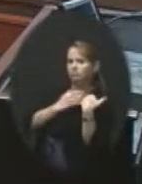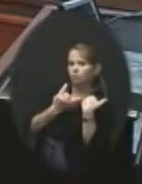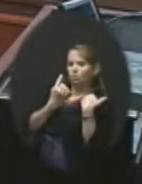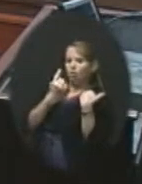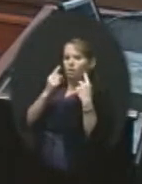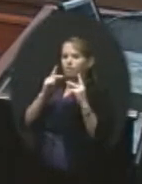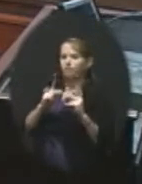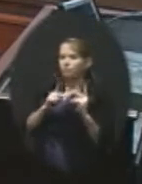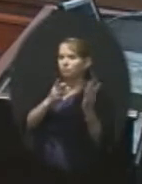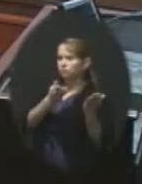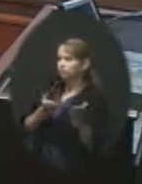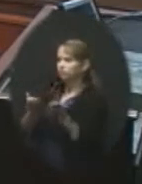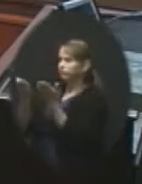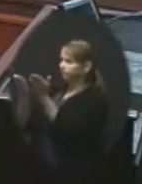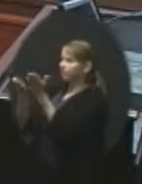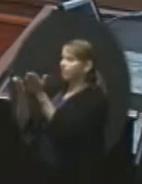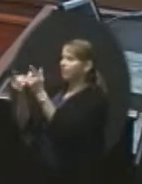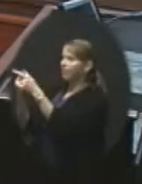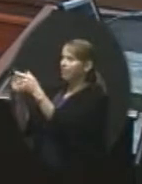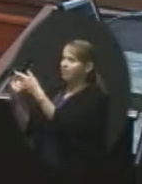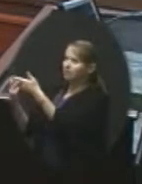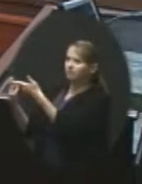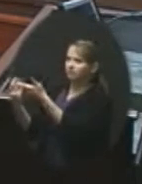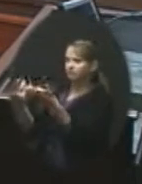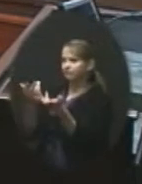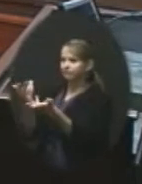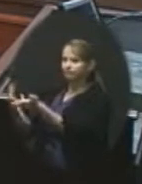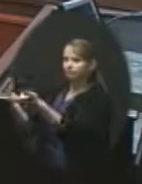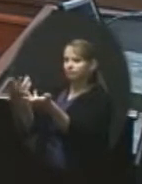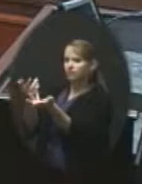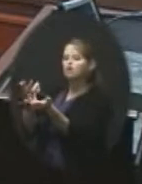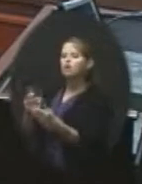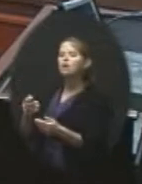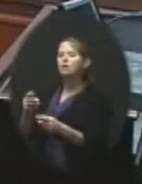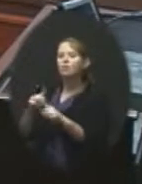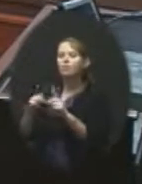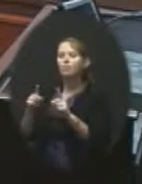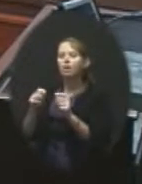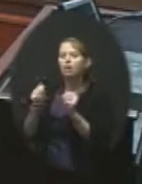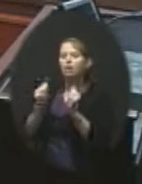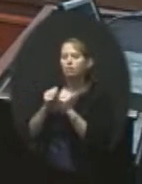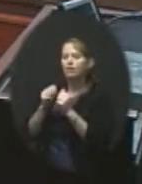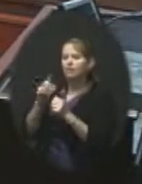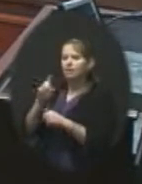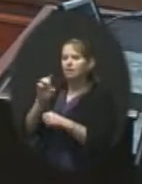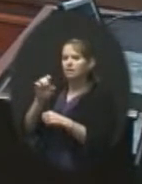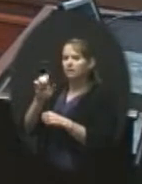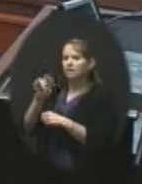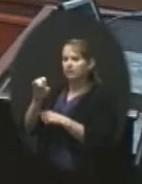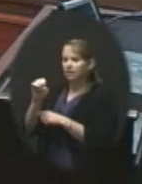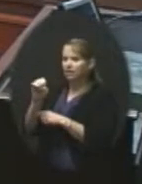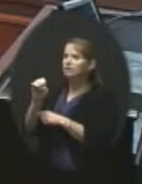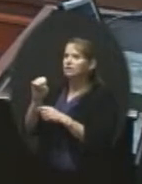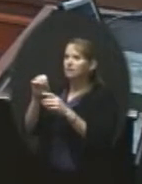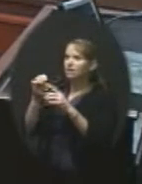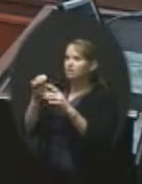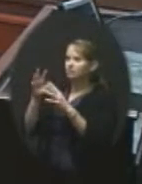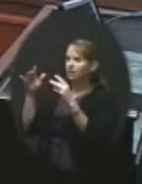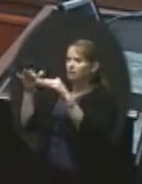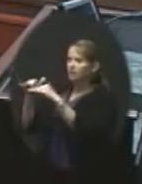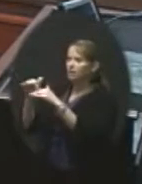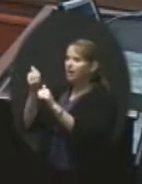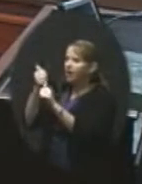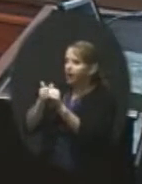So it's kind of hard to know what will happen. the Delegate Assembly every school district has one vote. Exactly. Regardless of what information they got from